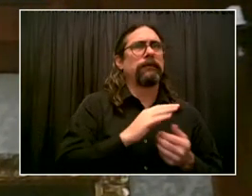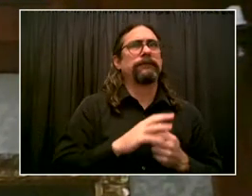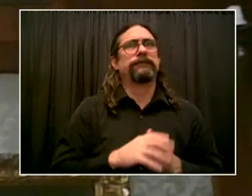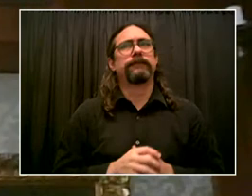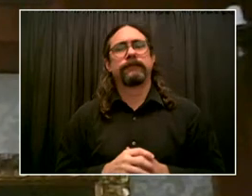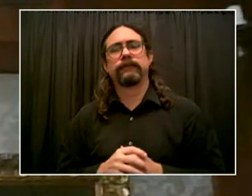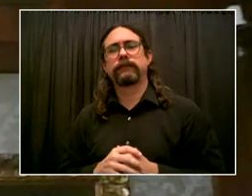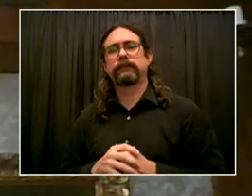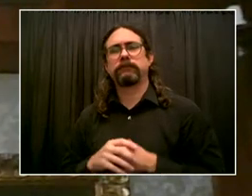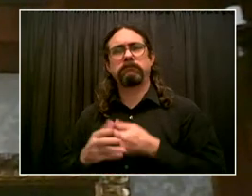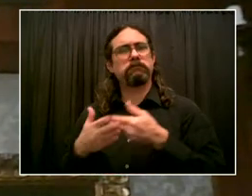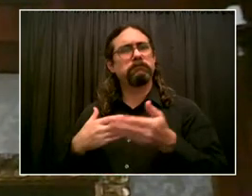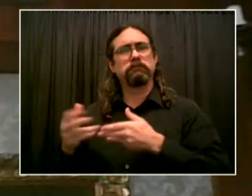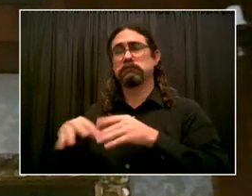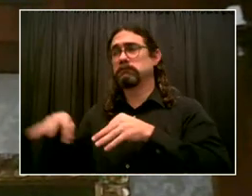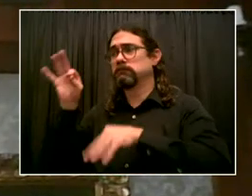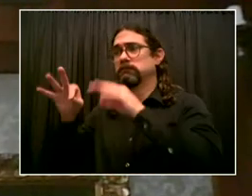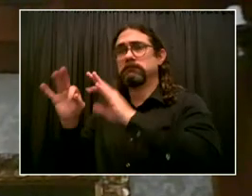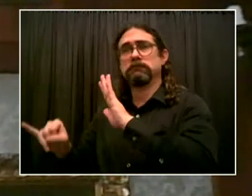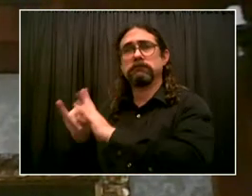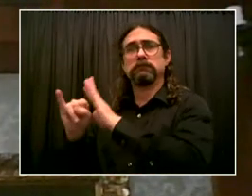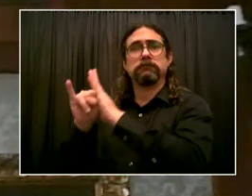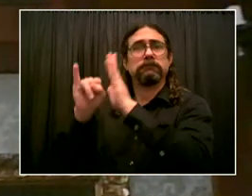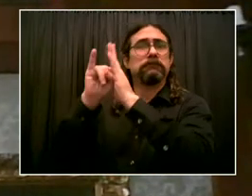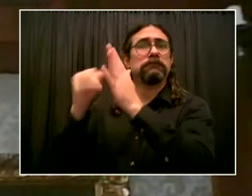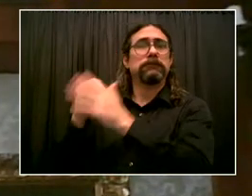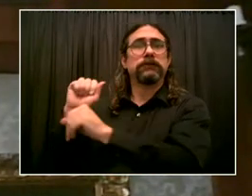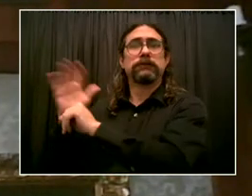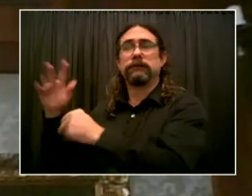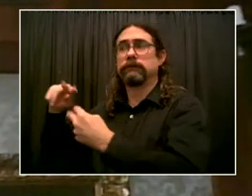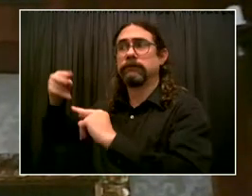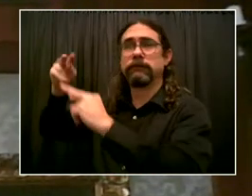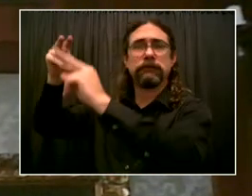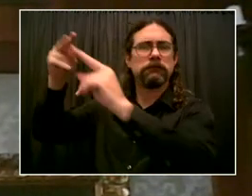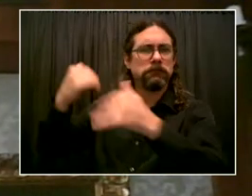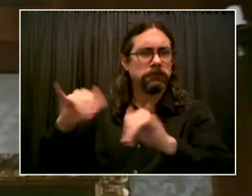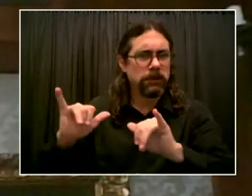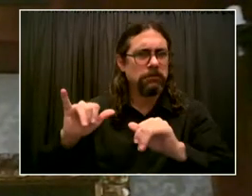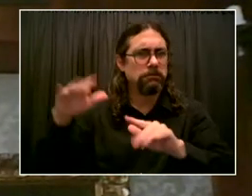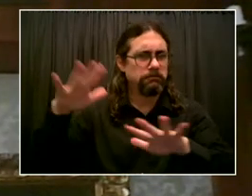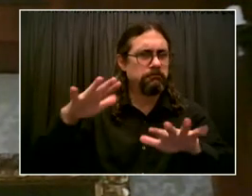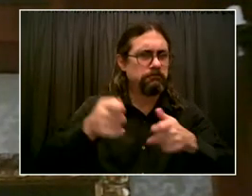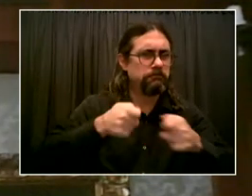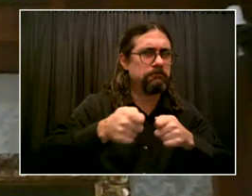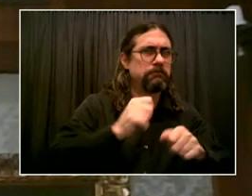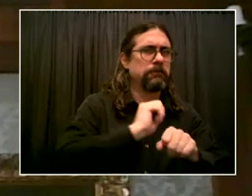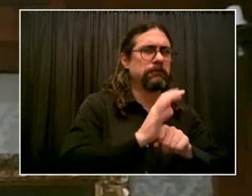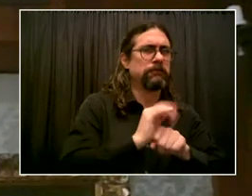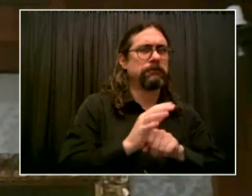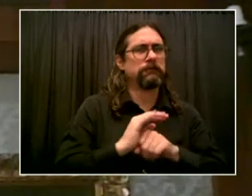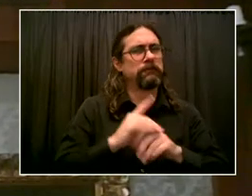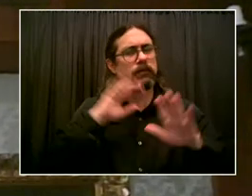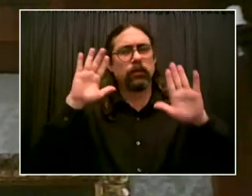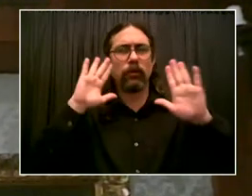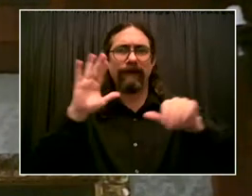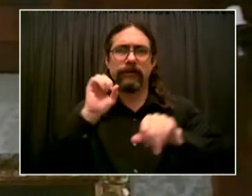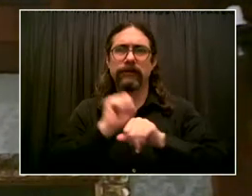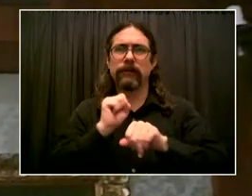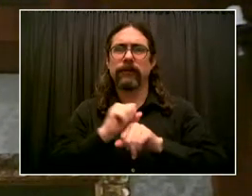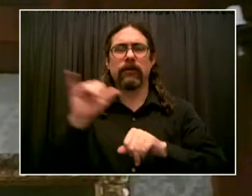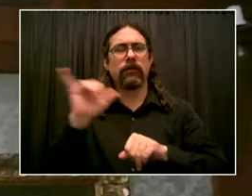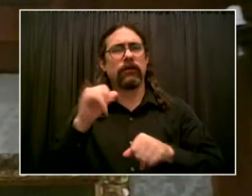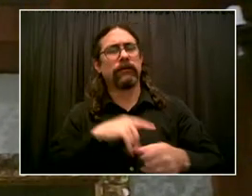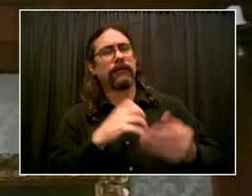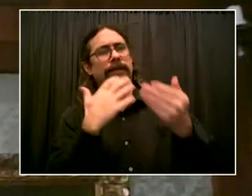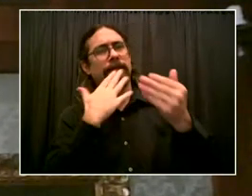Mayor, again, I want to thank you. And I look forward to continue to coordinate with you and your team as we are moving to the next